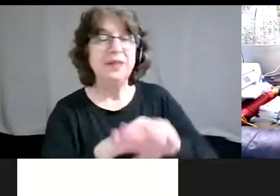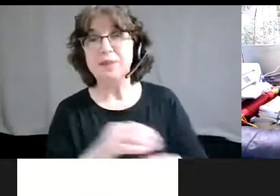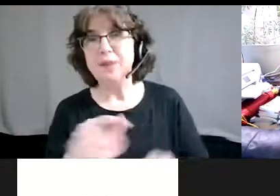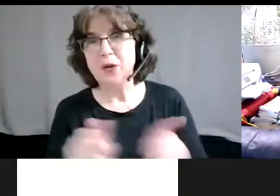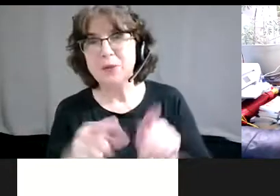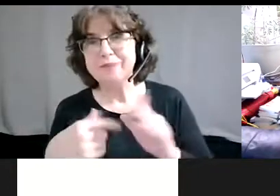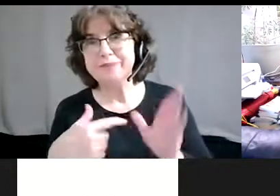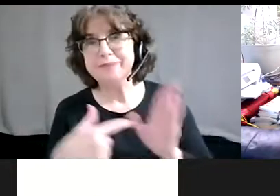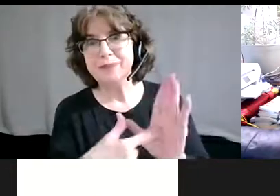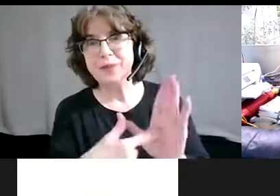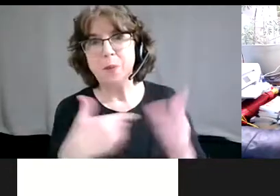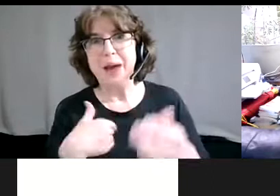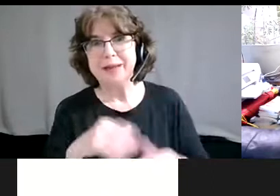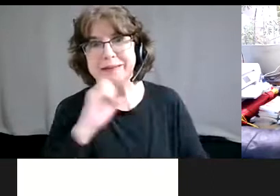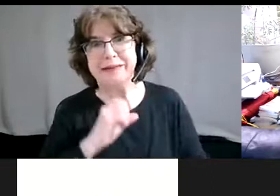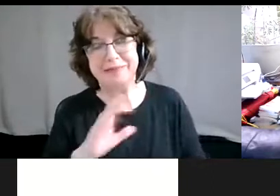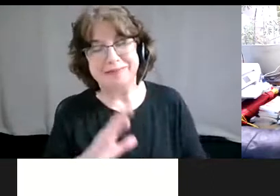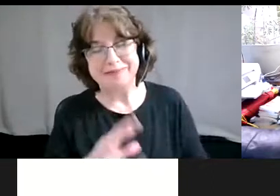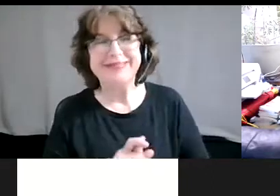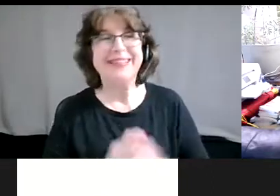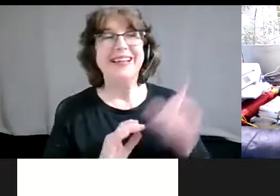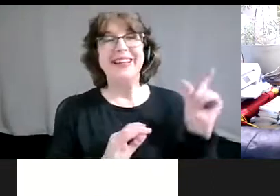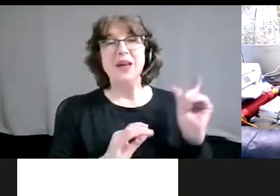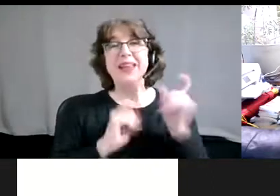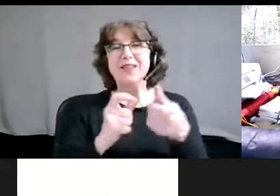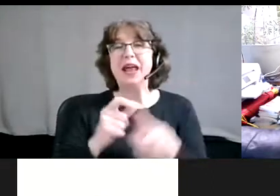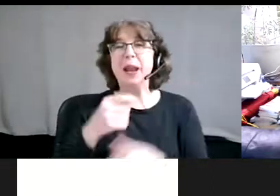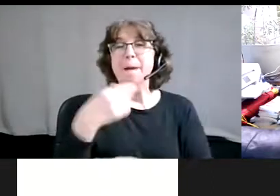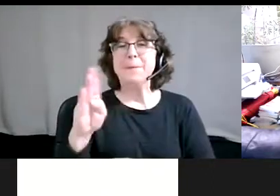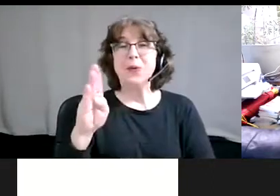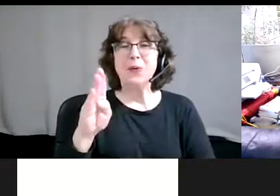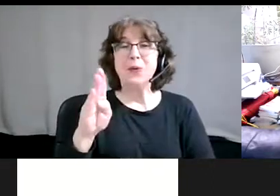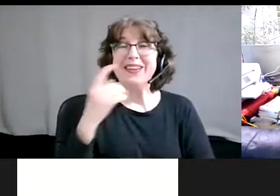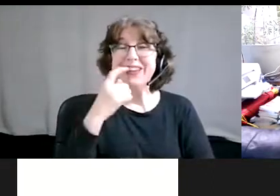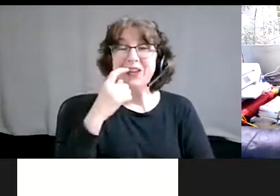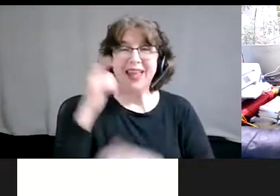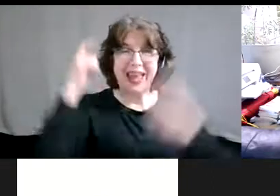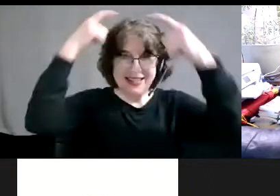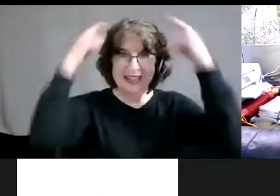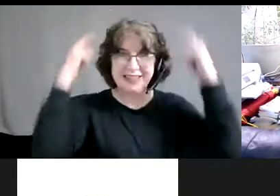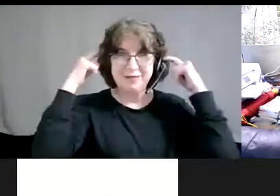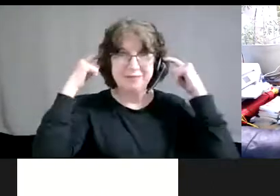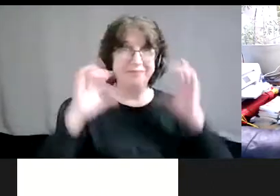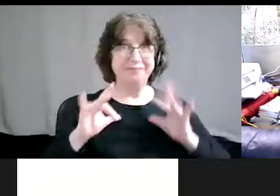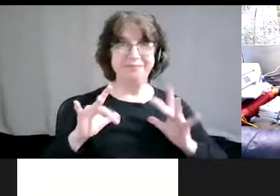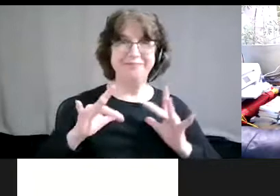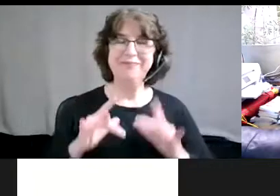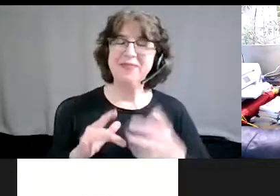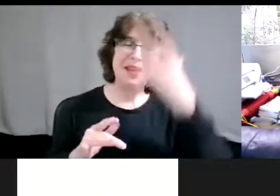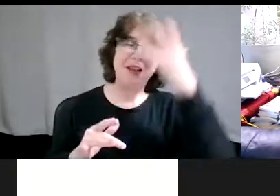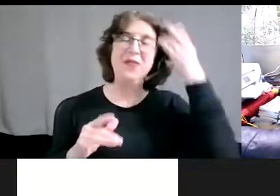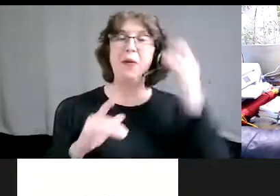there's that, but they were giving out Bluetooth headsets back when that was a thing, for folks who